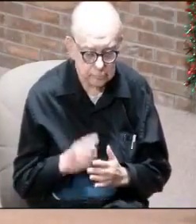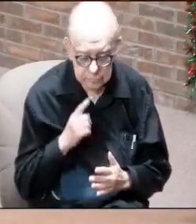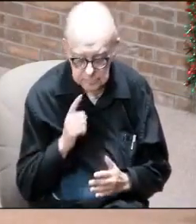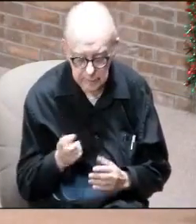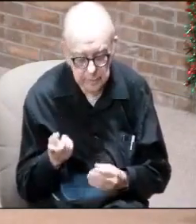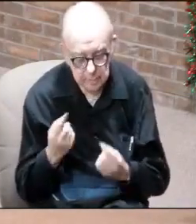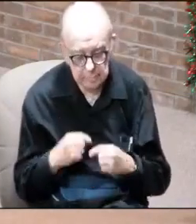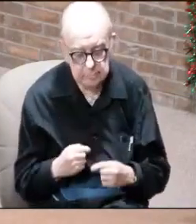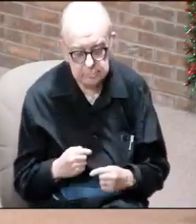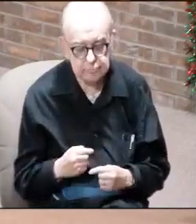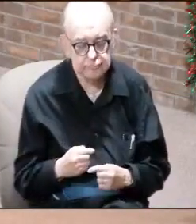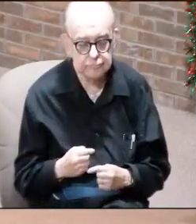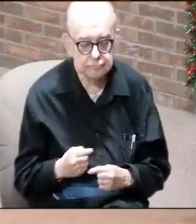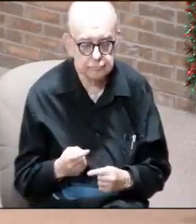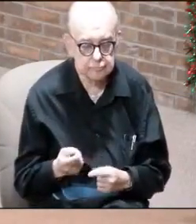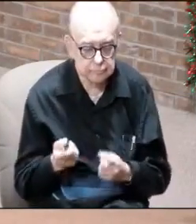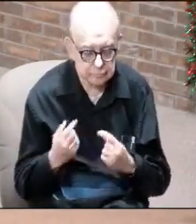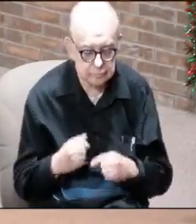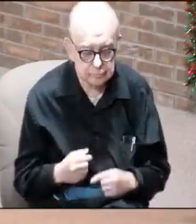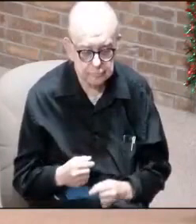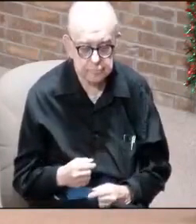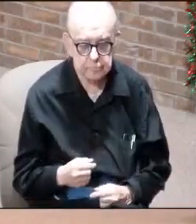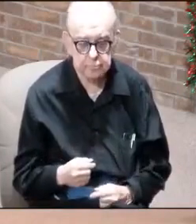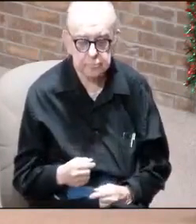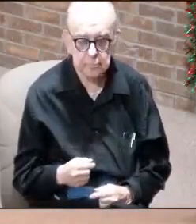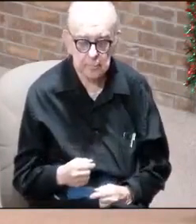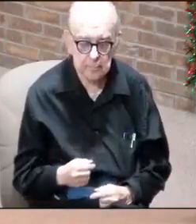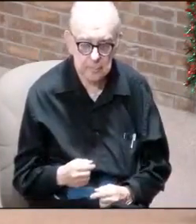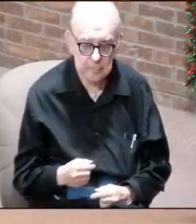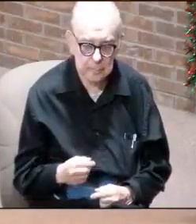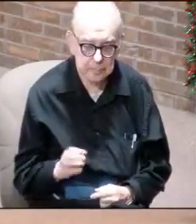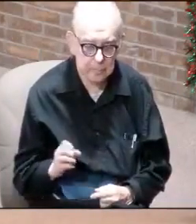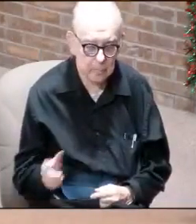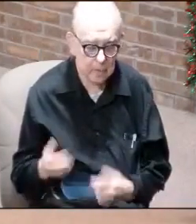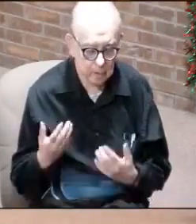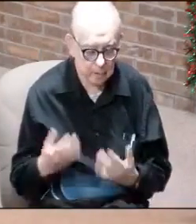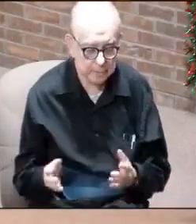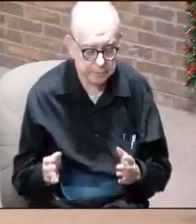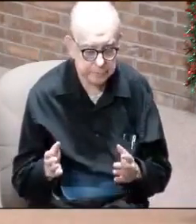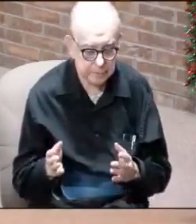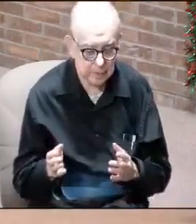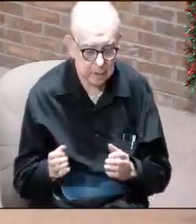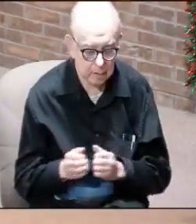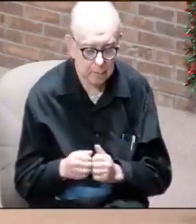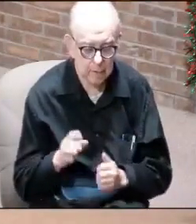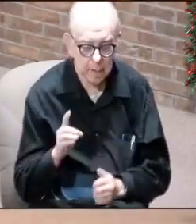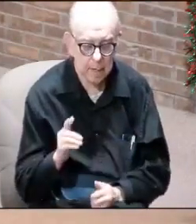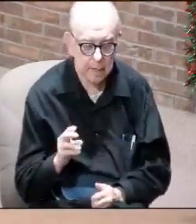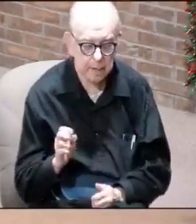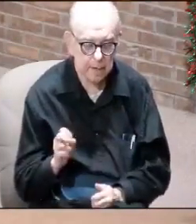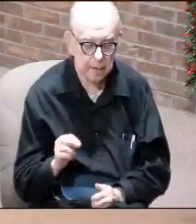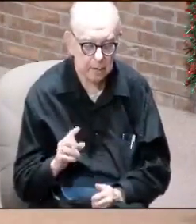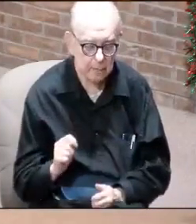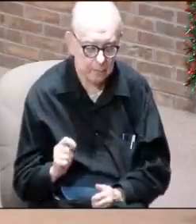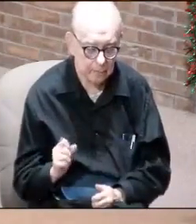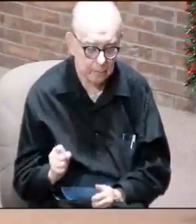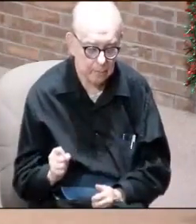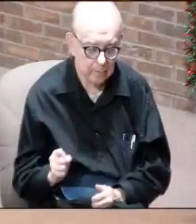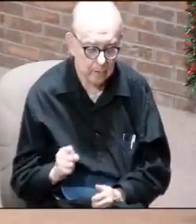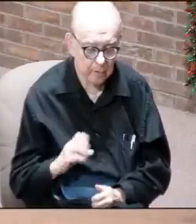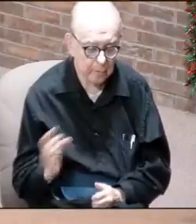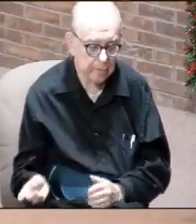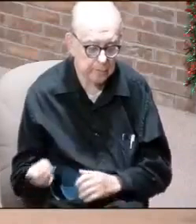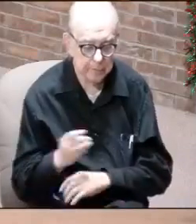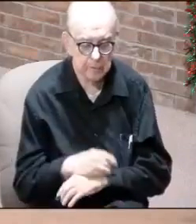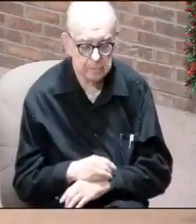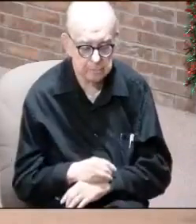the coming, the coming? Well, we just finished with the advent of Christmas Day.